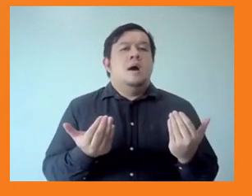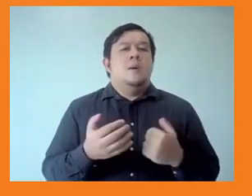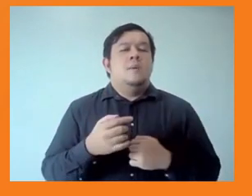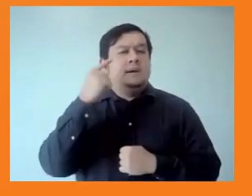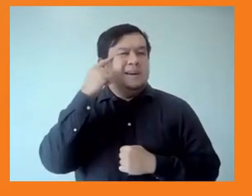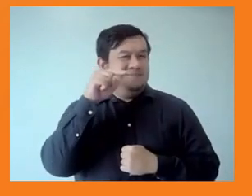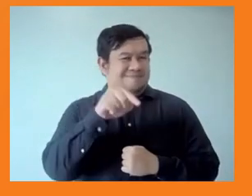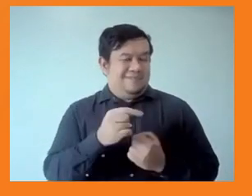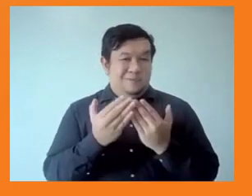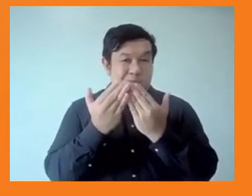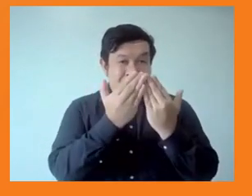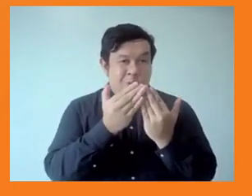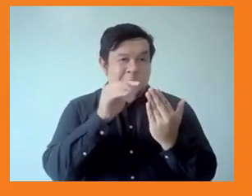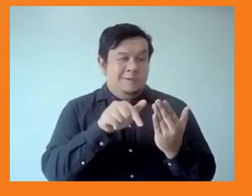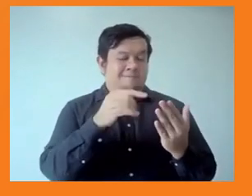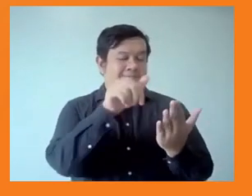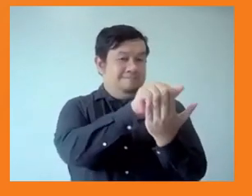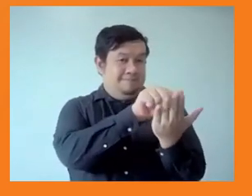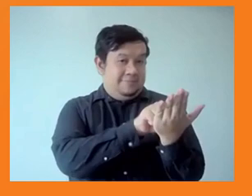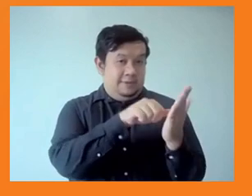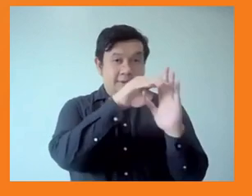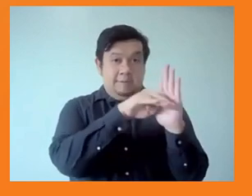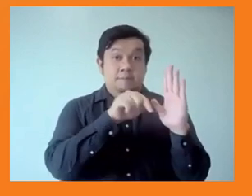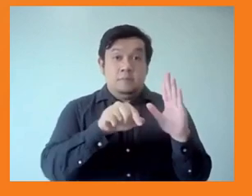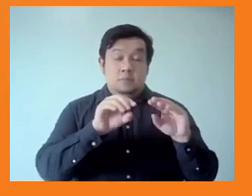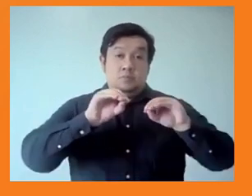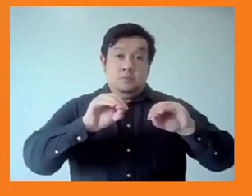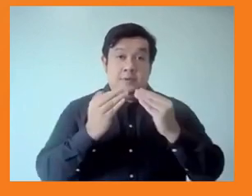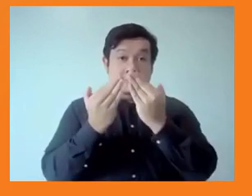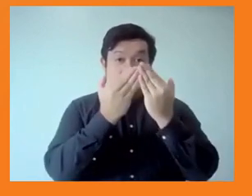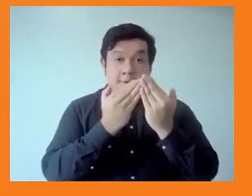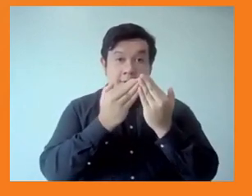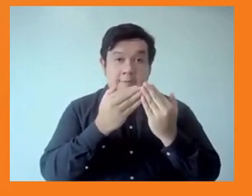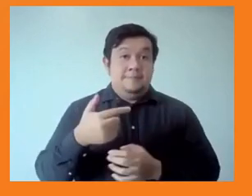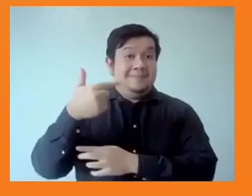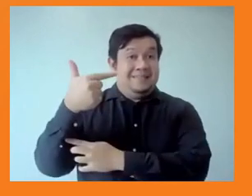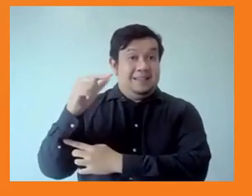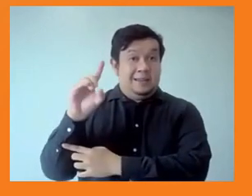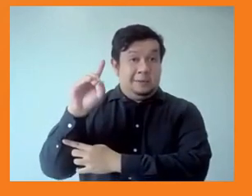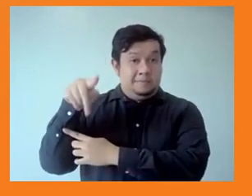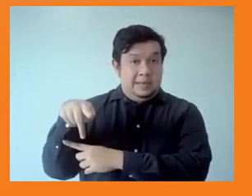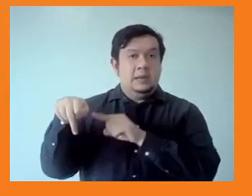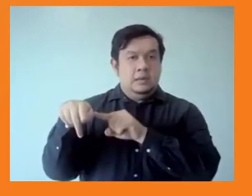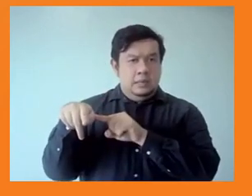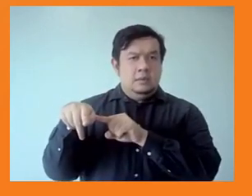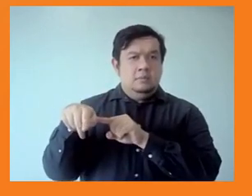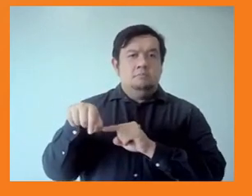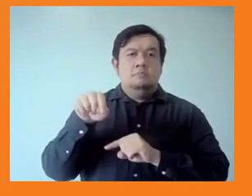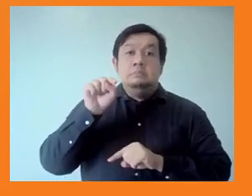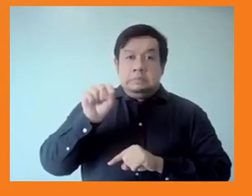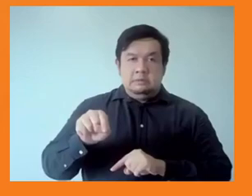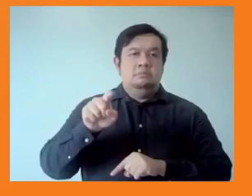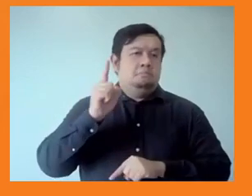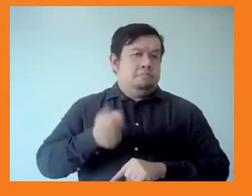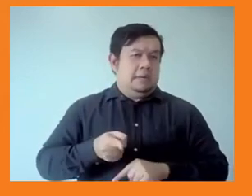actually GDP and inequality are completely inseparable. And that GDP is an inadequate measure